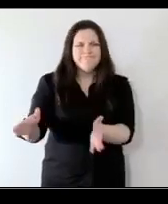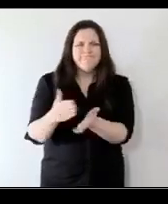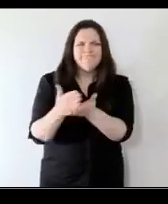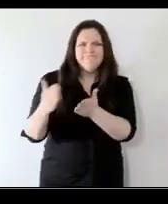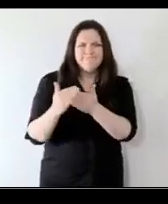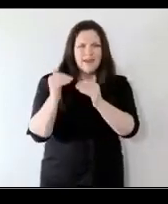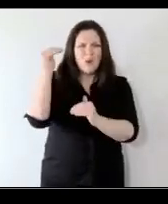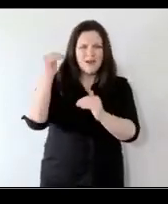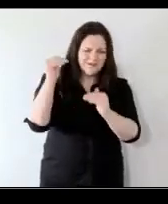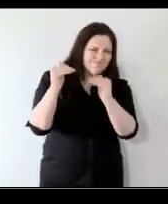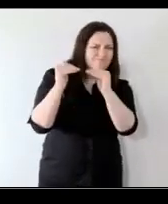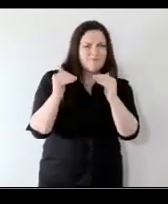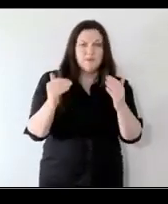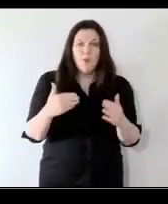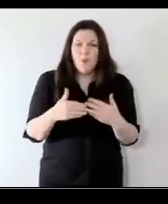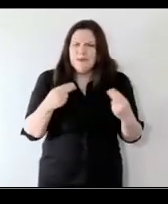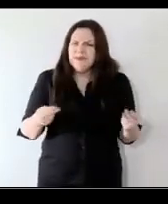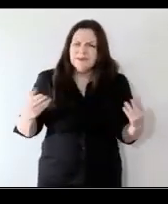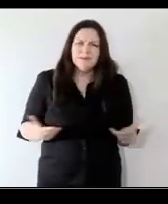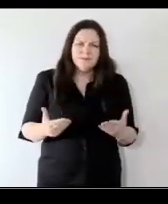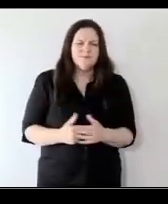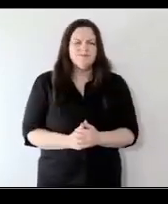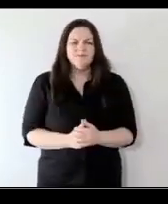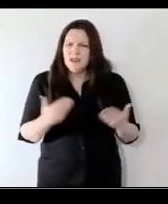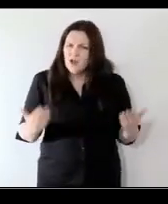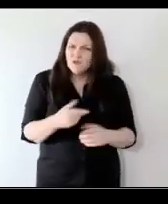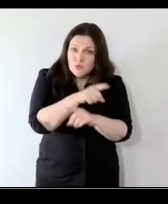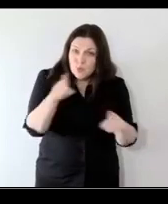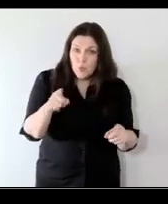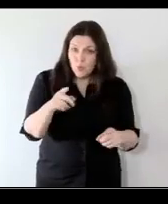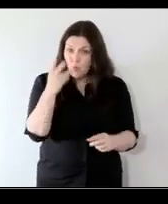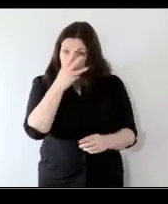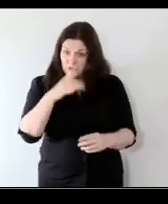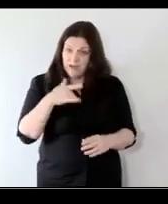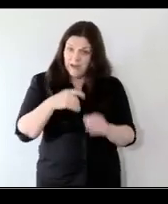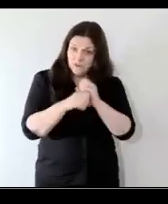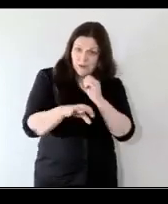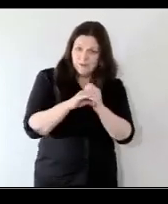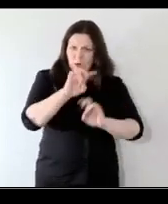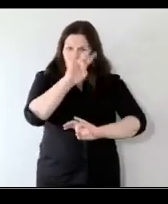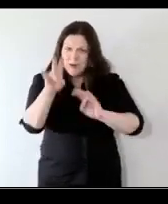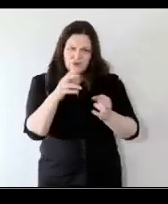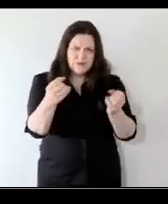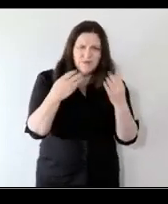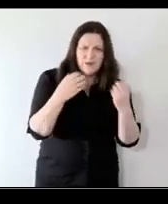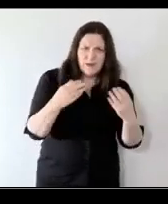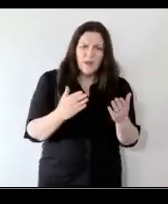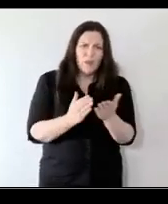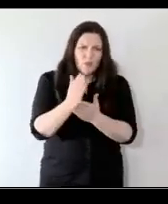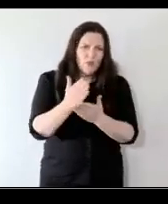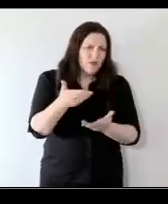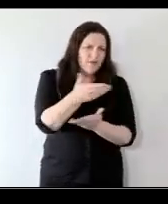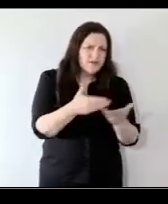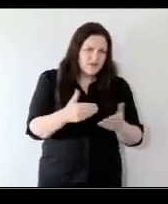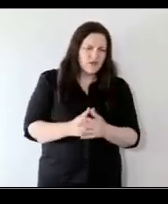We really encourage all of you watching this live stream today to come with your questions, your feedback throughout this